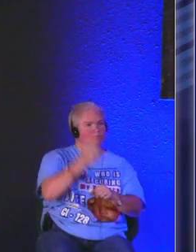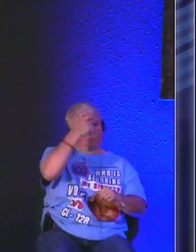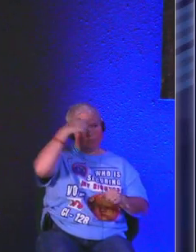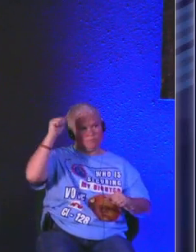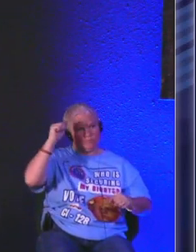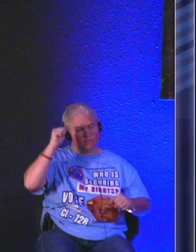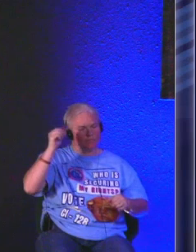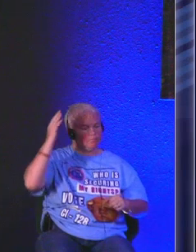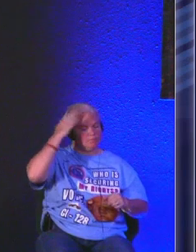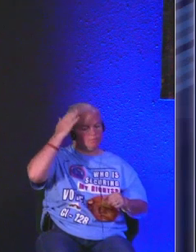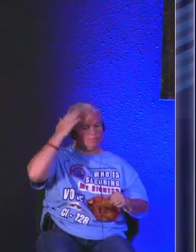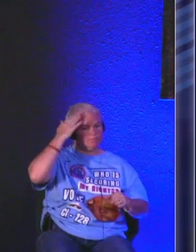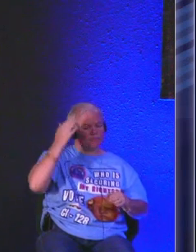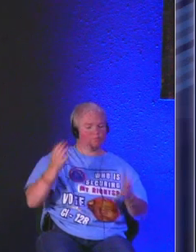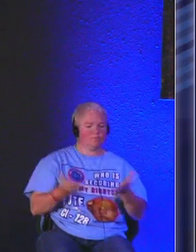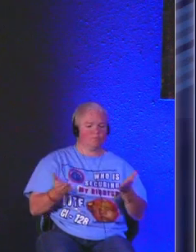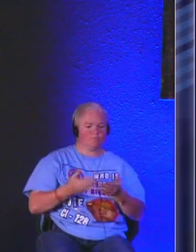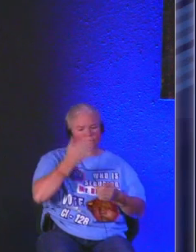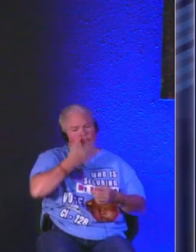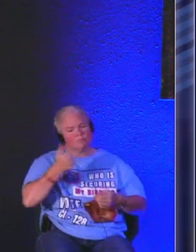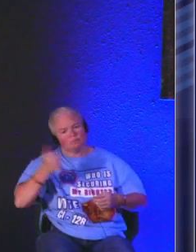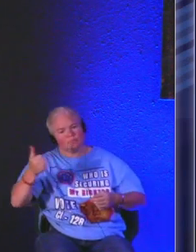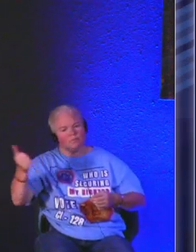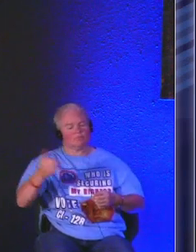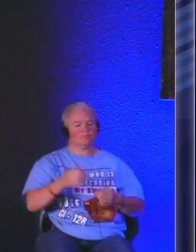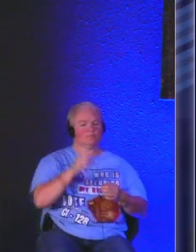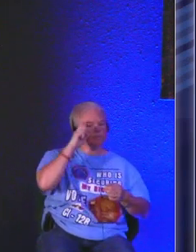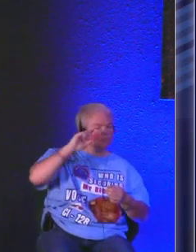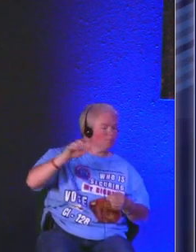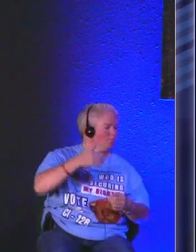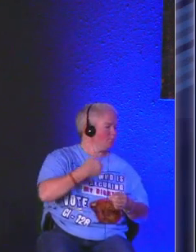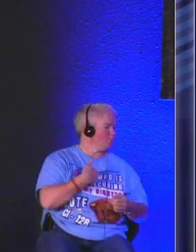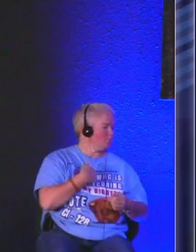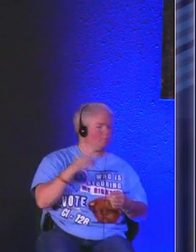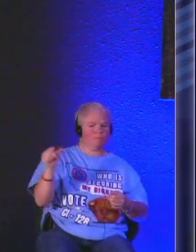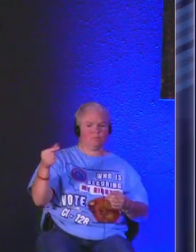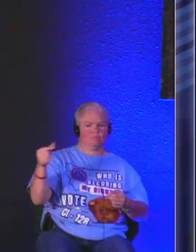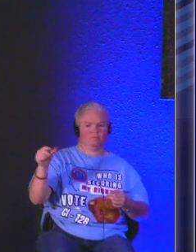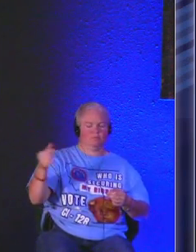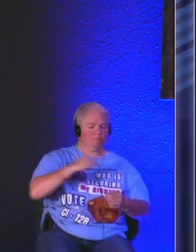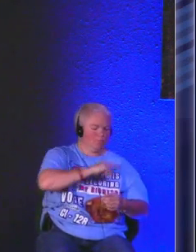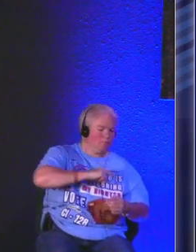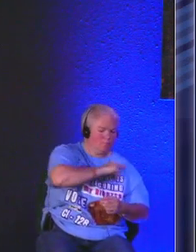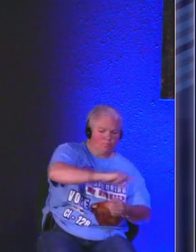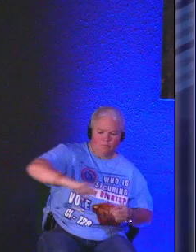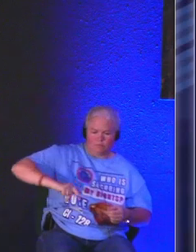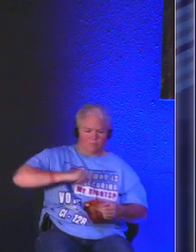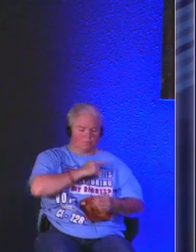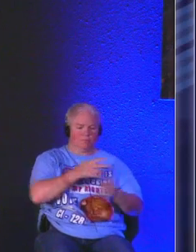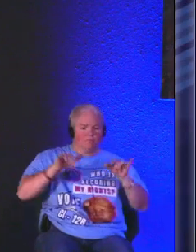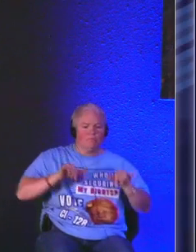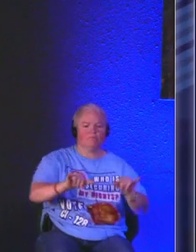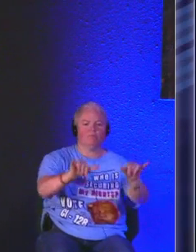because he knows what's best for me see green pastures and still waters